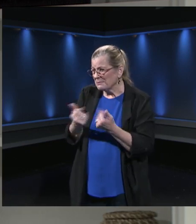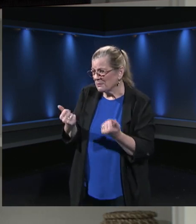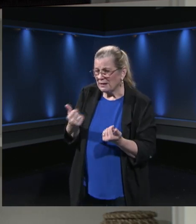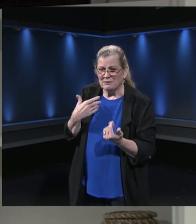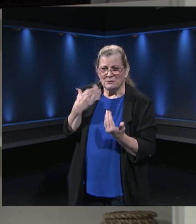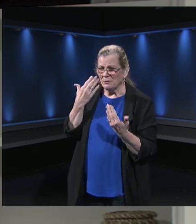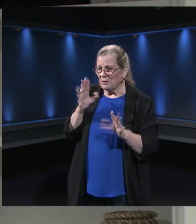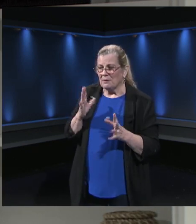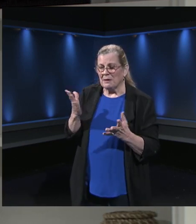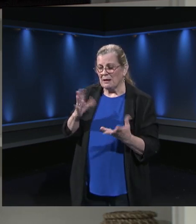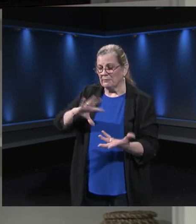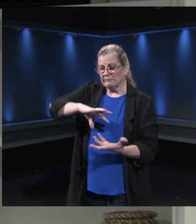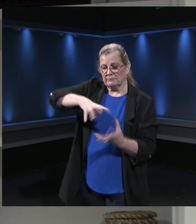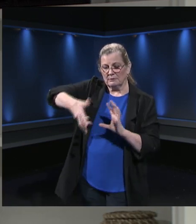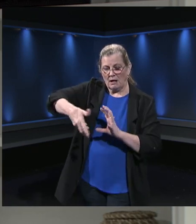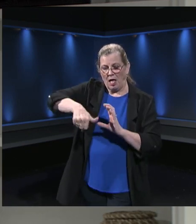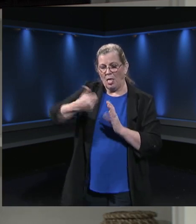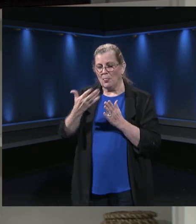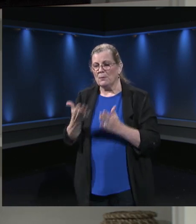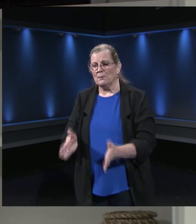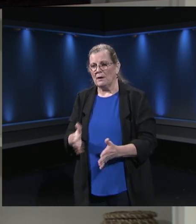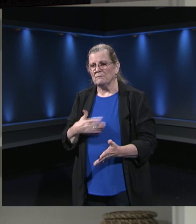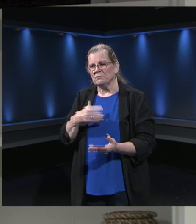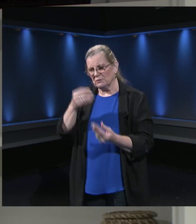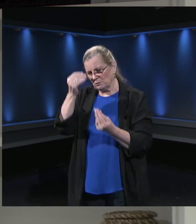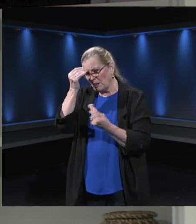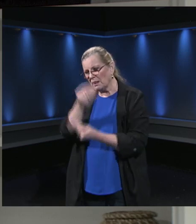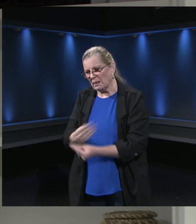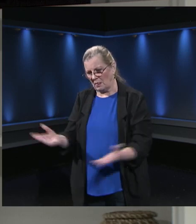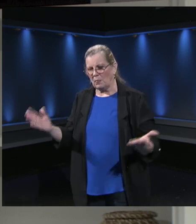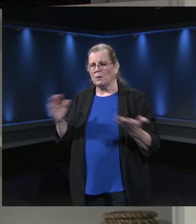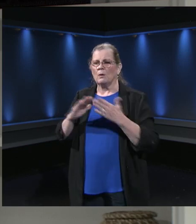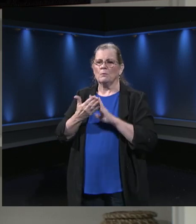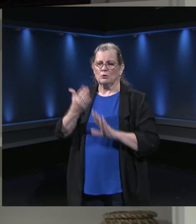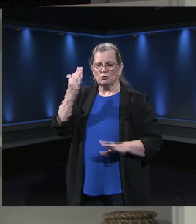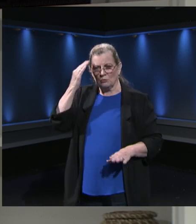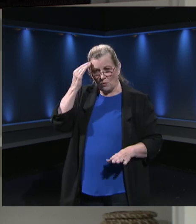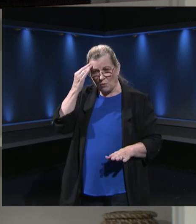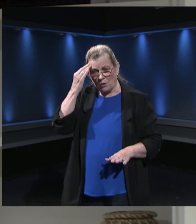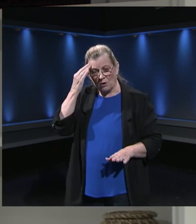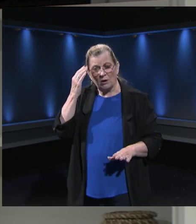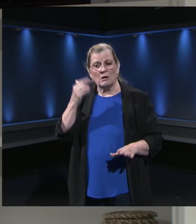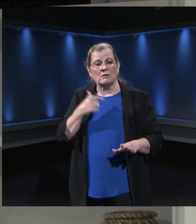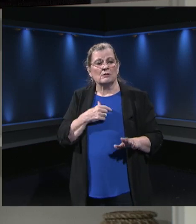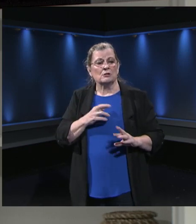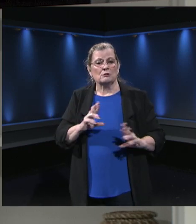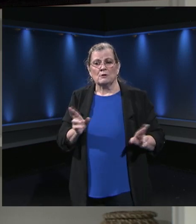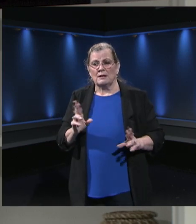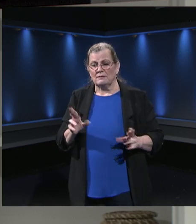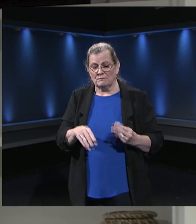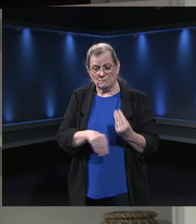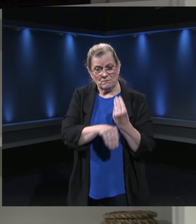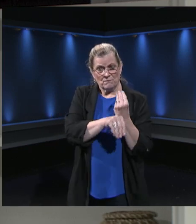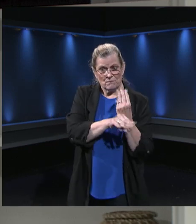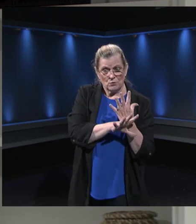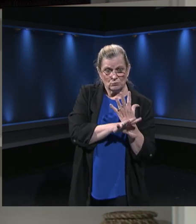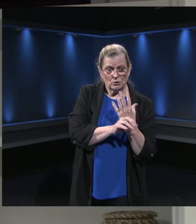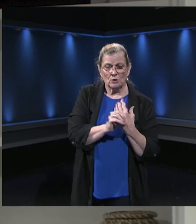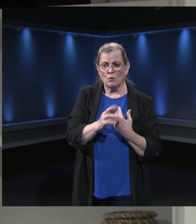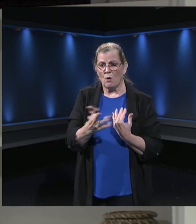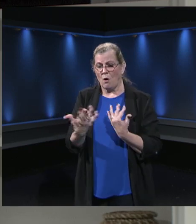the community while we're on this topic. I know the decisions around whether to go virtual or hybrid were